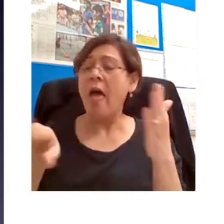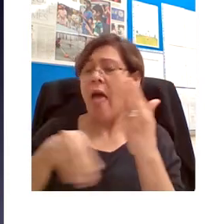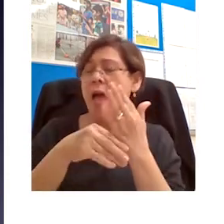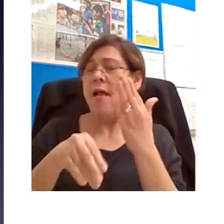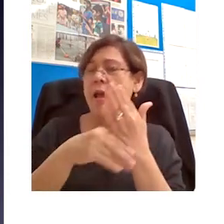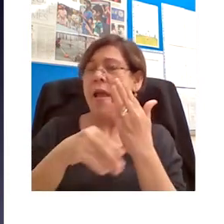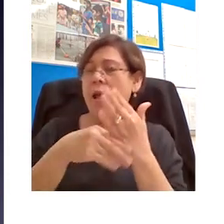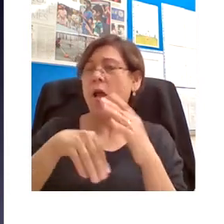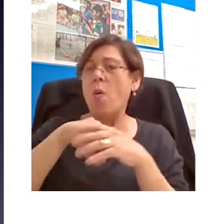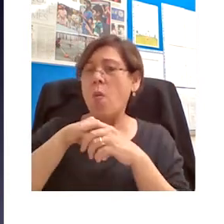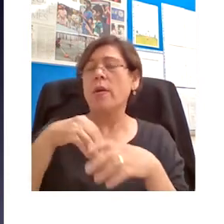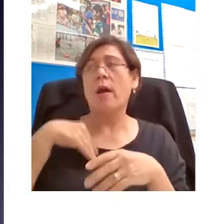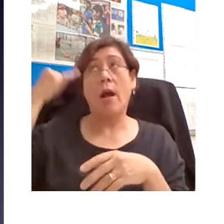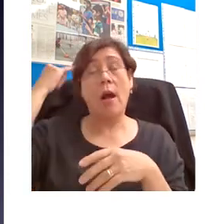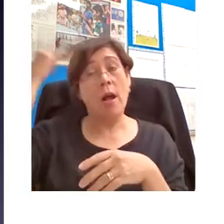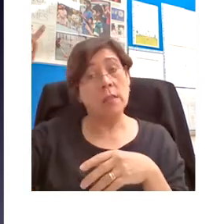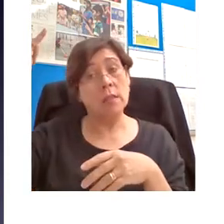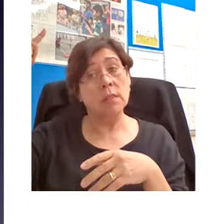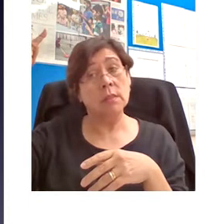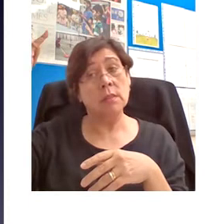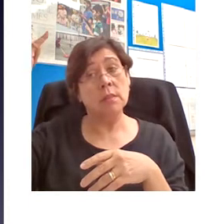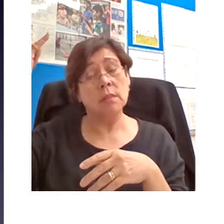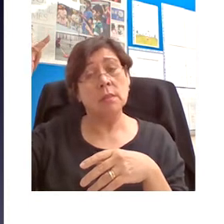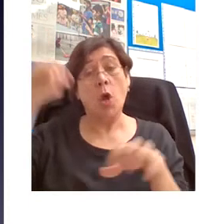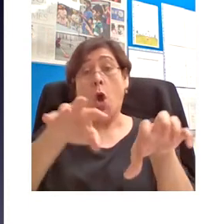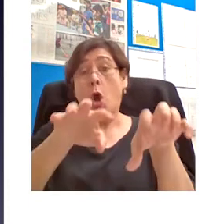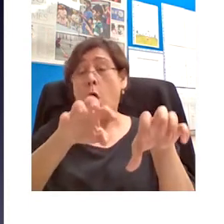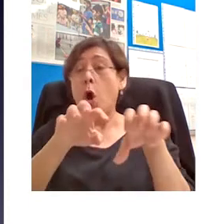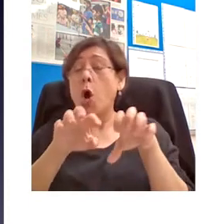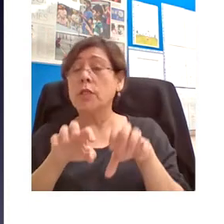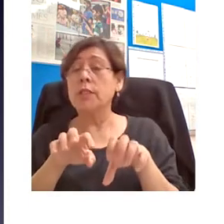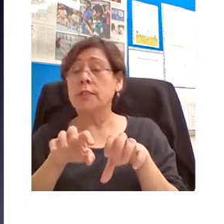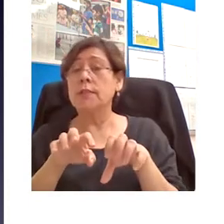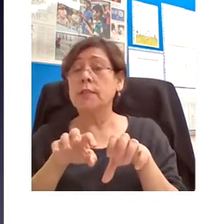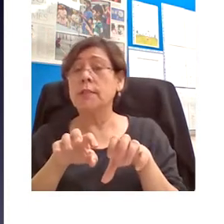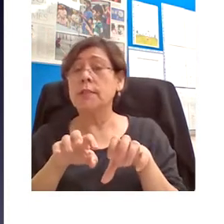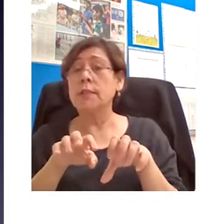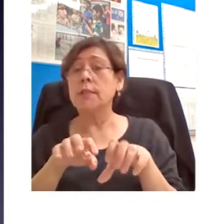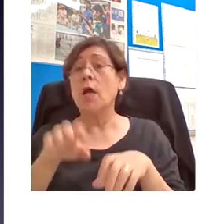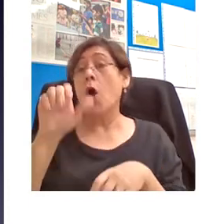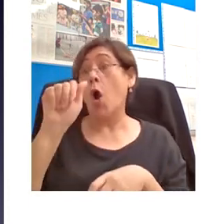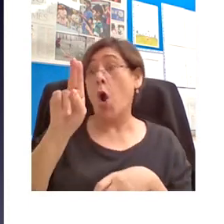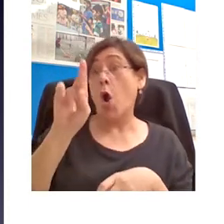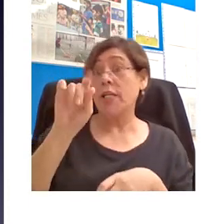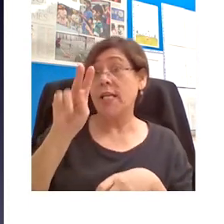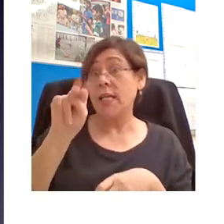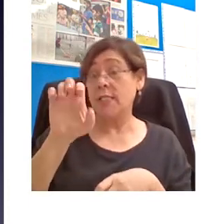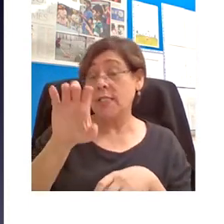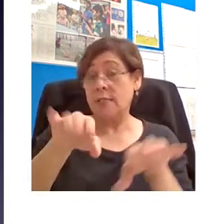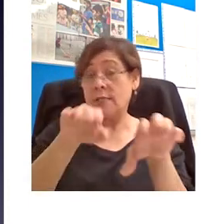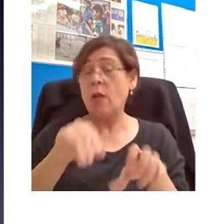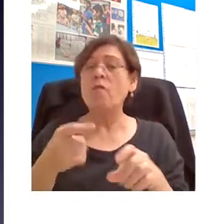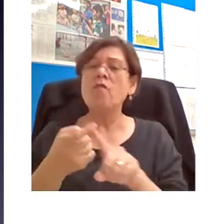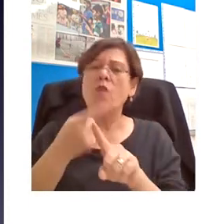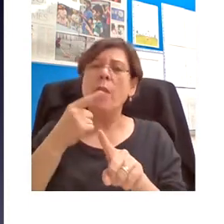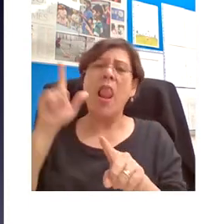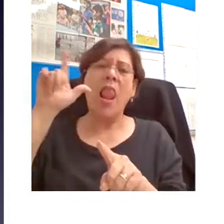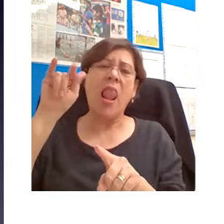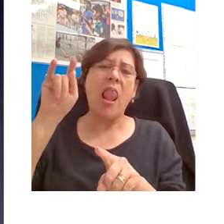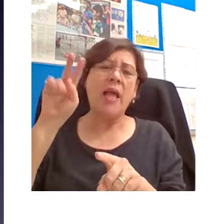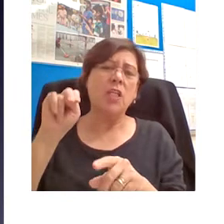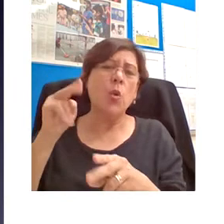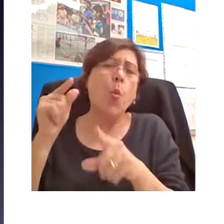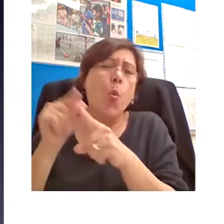on the text. His audience, and again, the word comes from the Latin audiencia, from audire to hear. His audience is